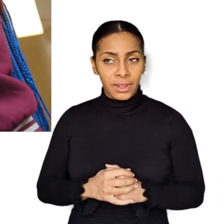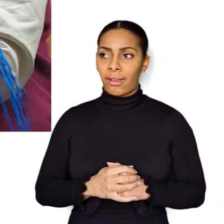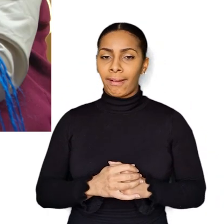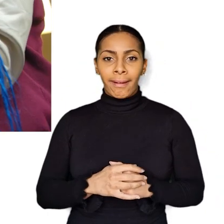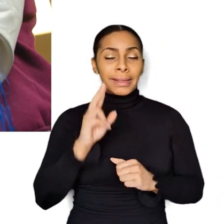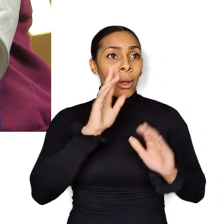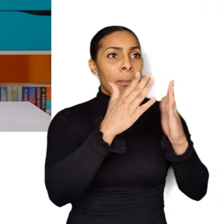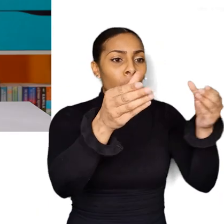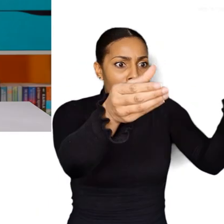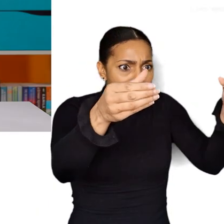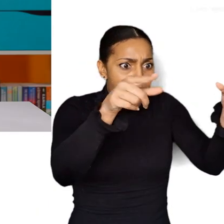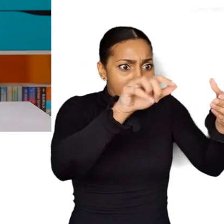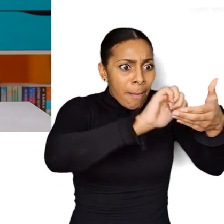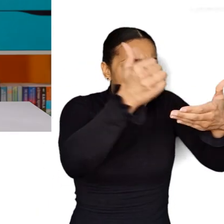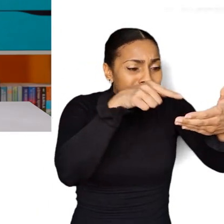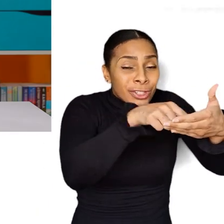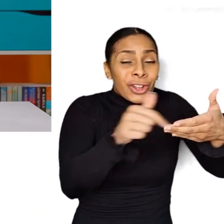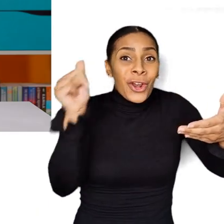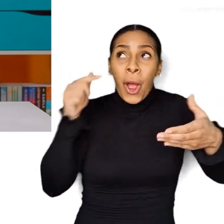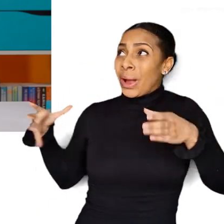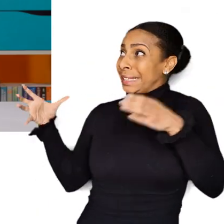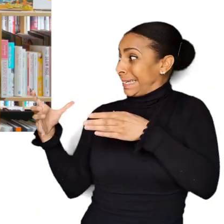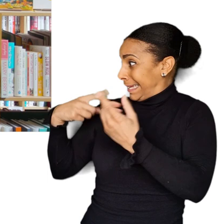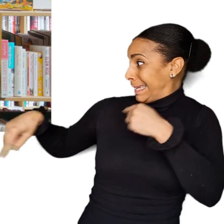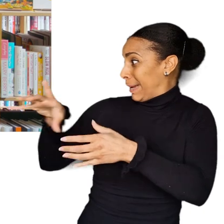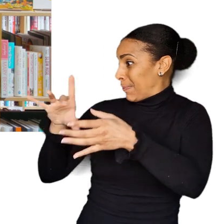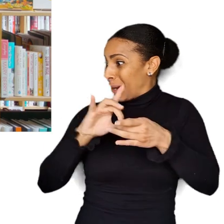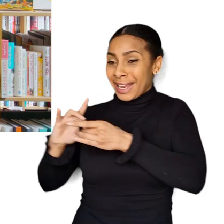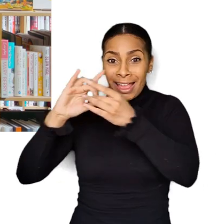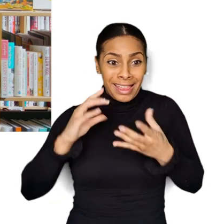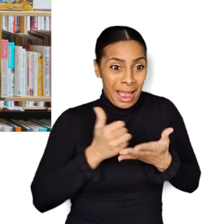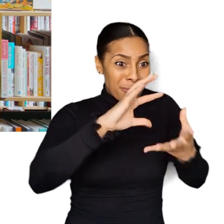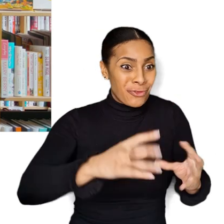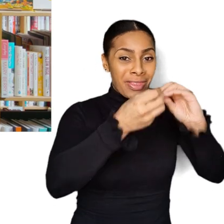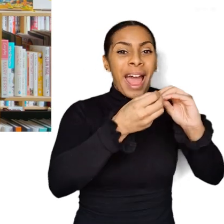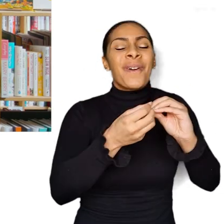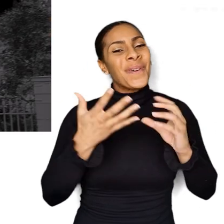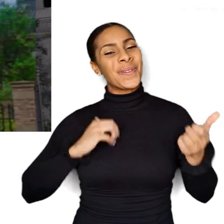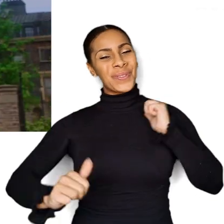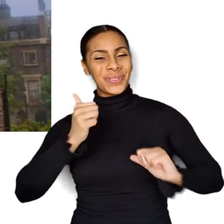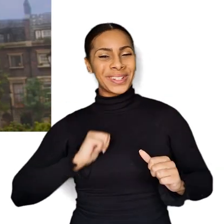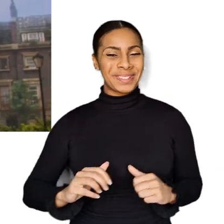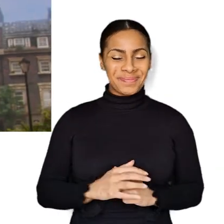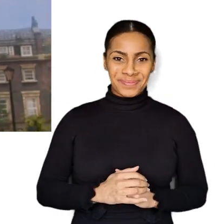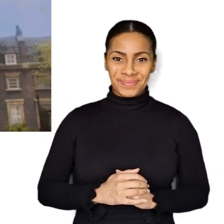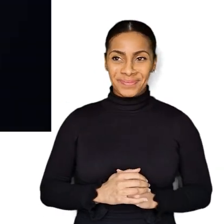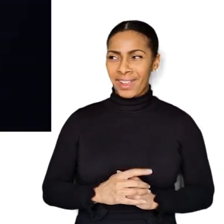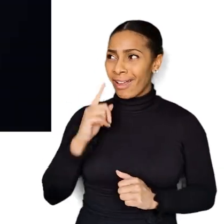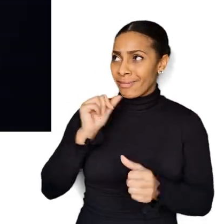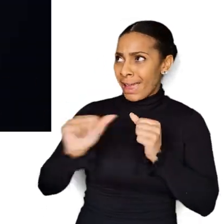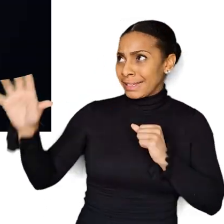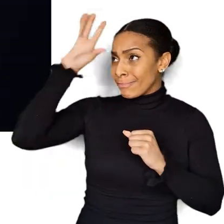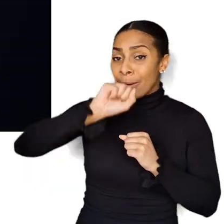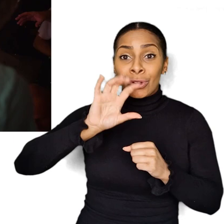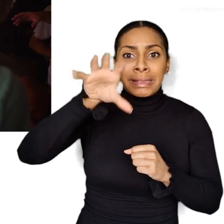Seeing a book being published and knowing the journey that my team had played in it is very satisfying. I think one of my